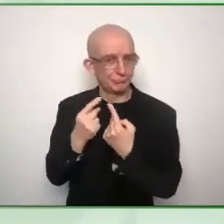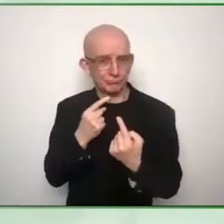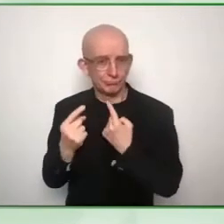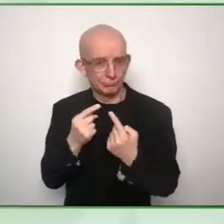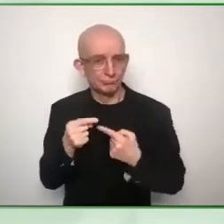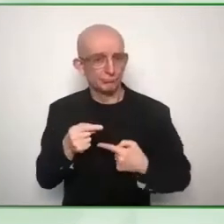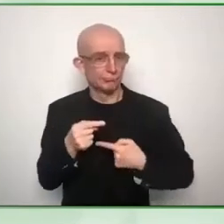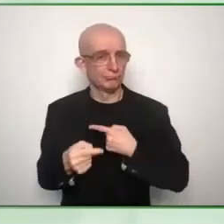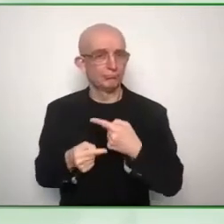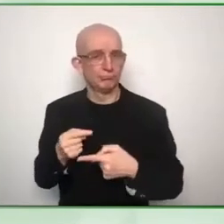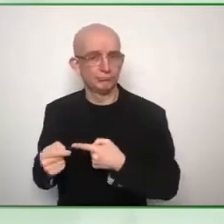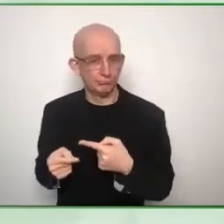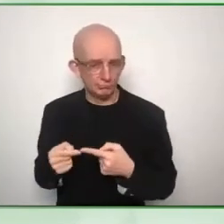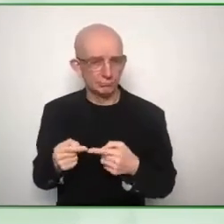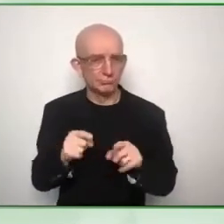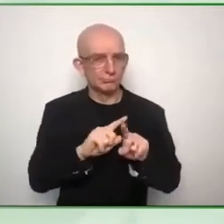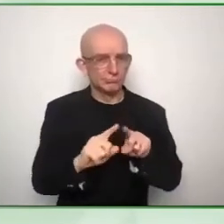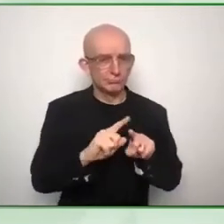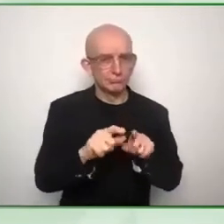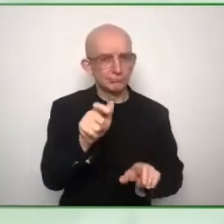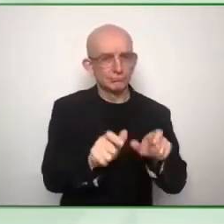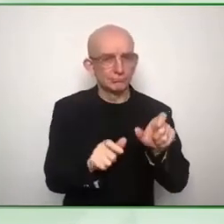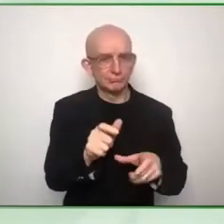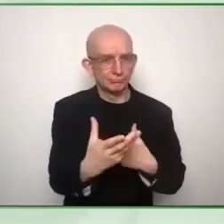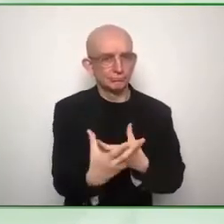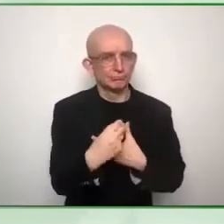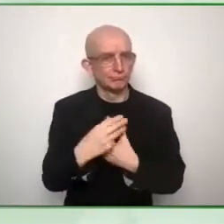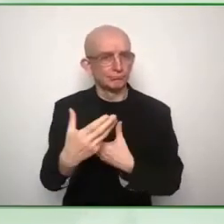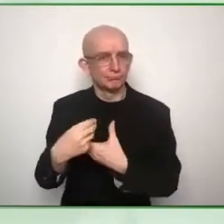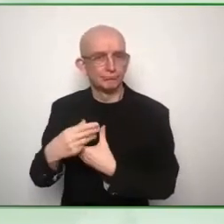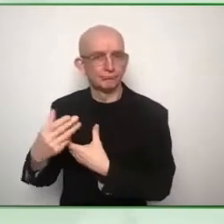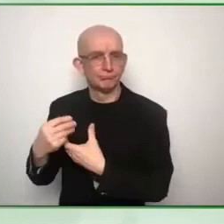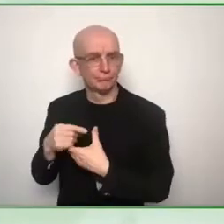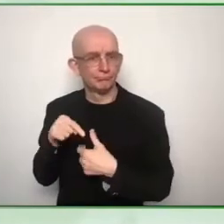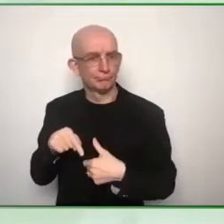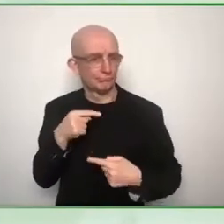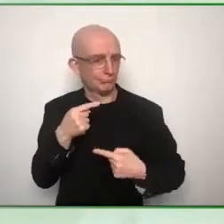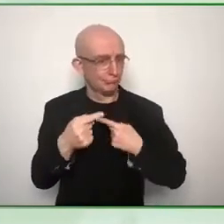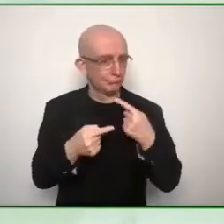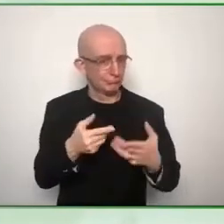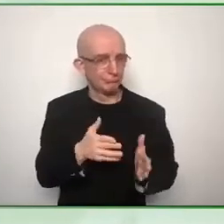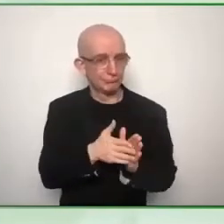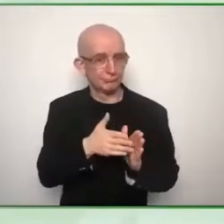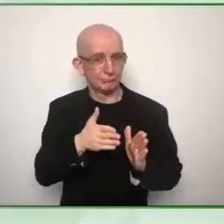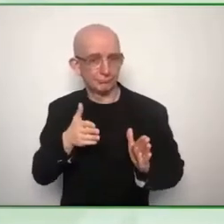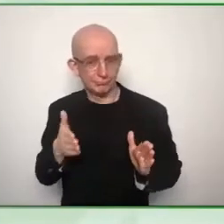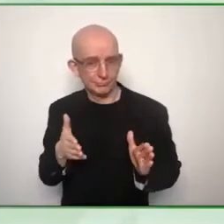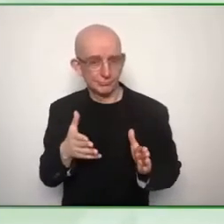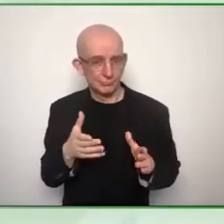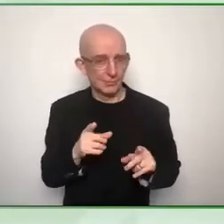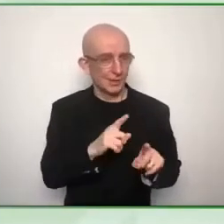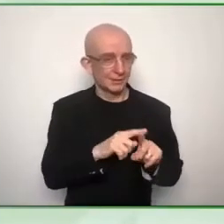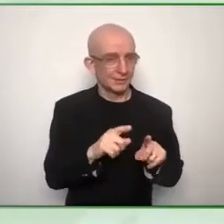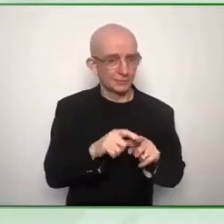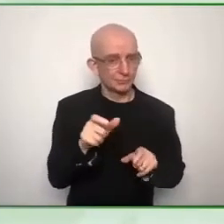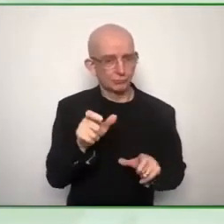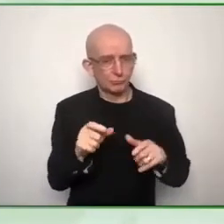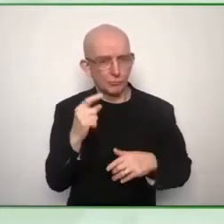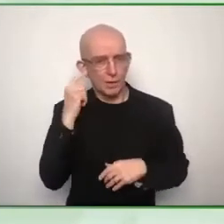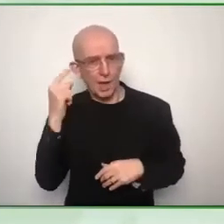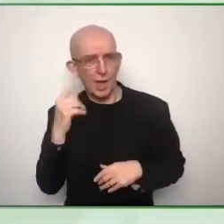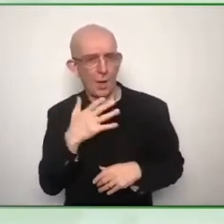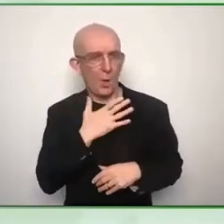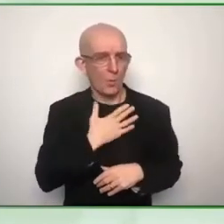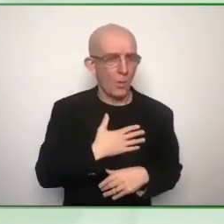a lot of organizations um experts you had working groups you had um your target group are